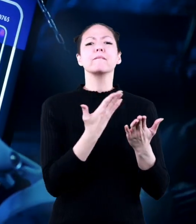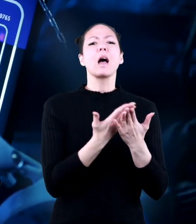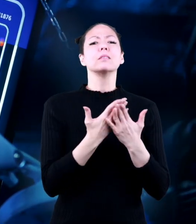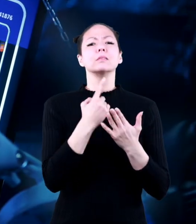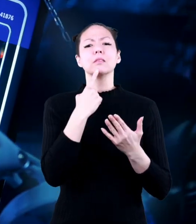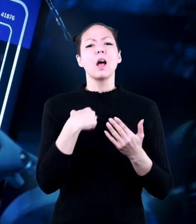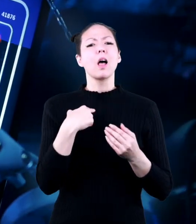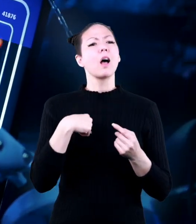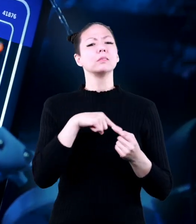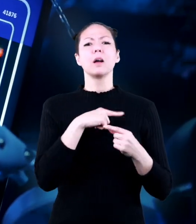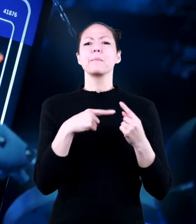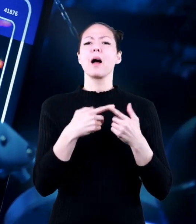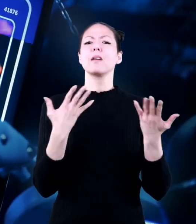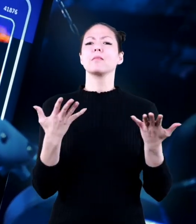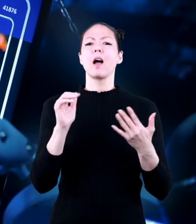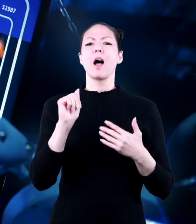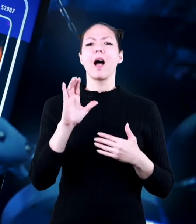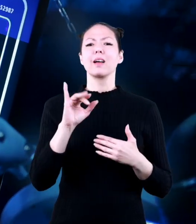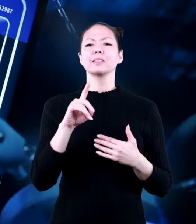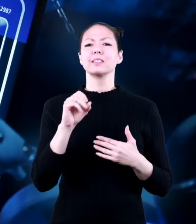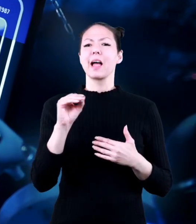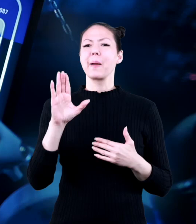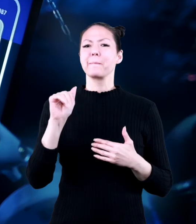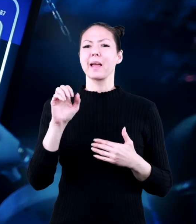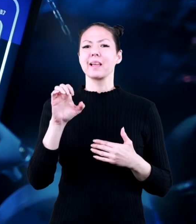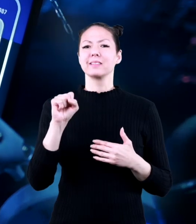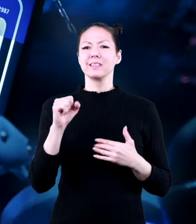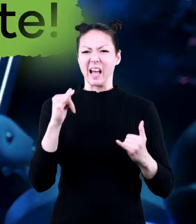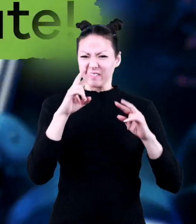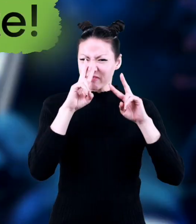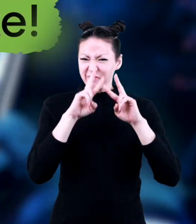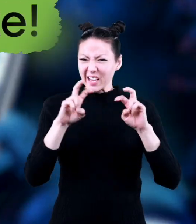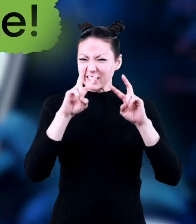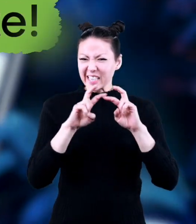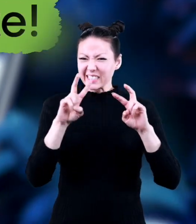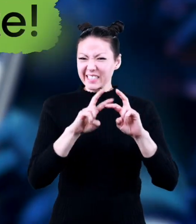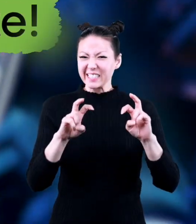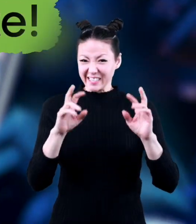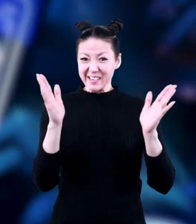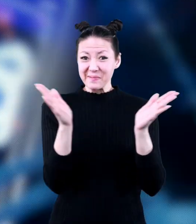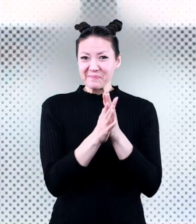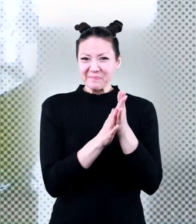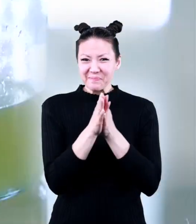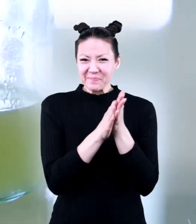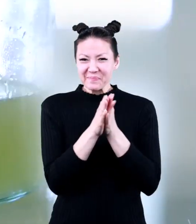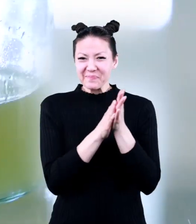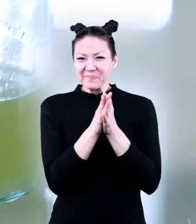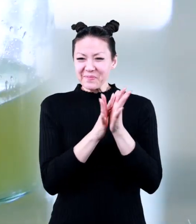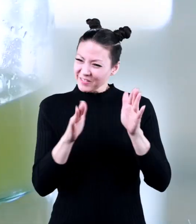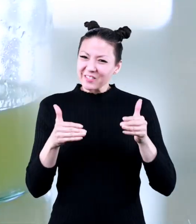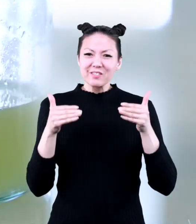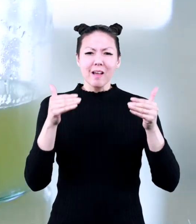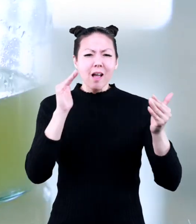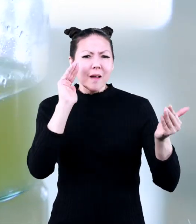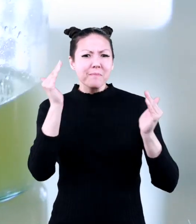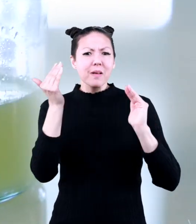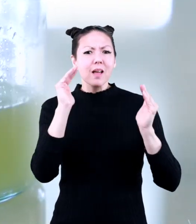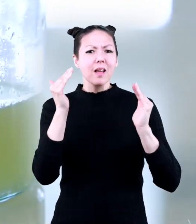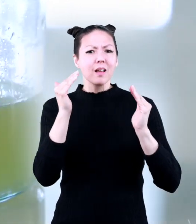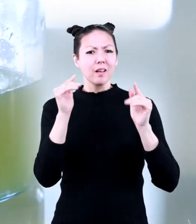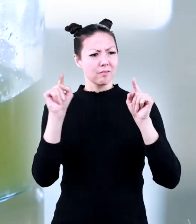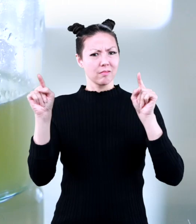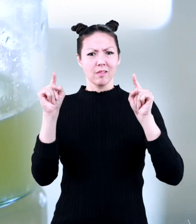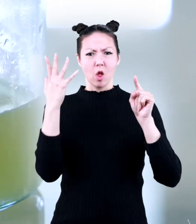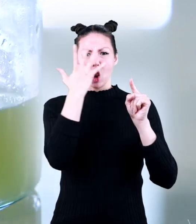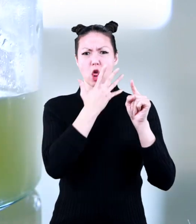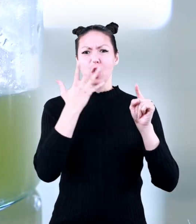these facts tell us about acids and bases let's investigate let's start by comparing how